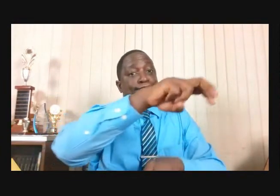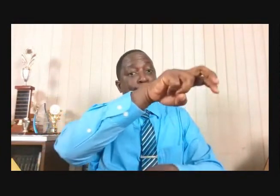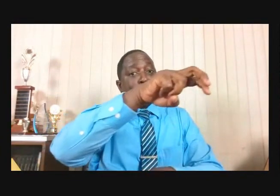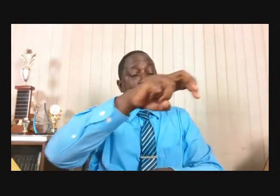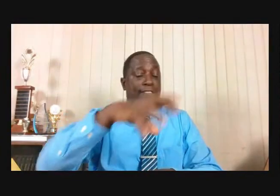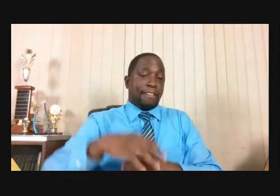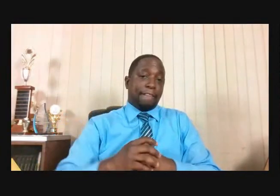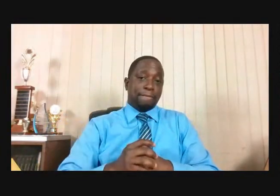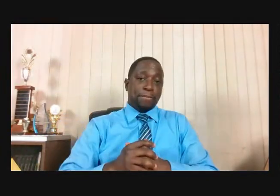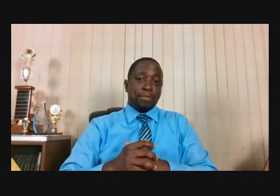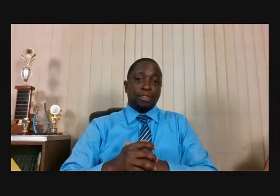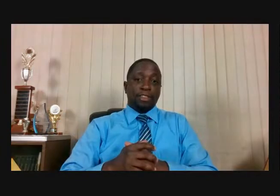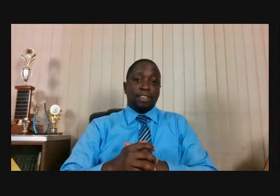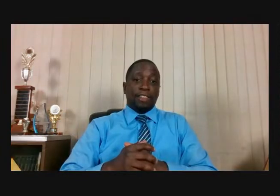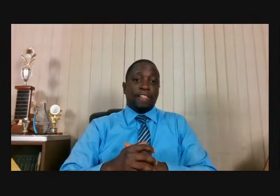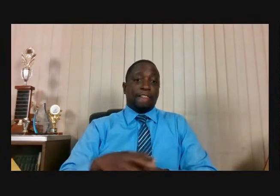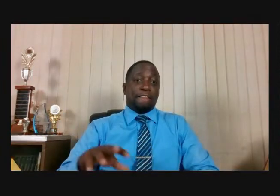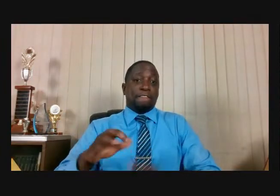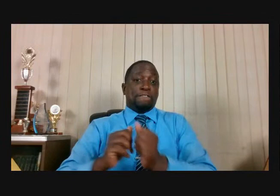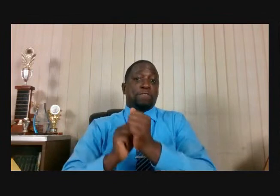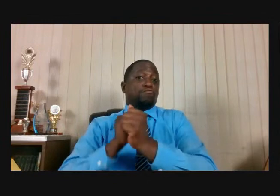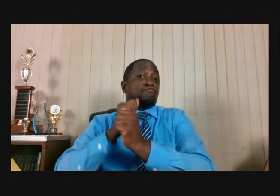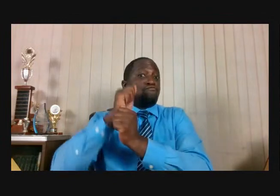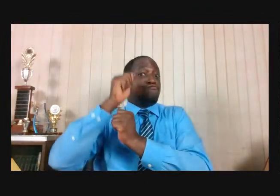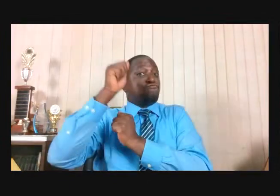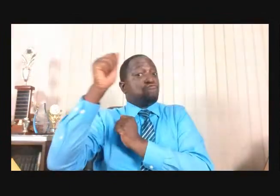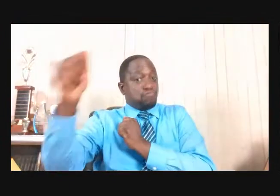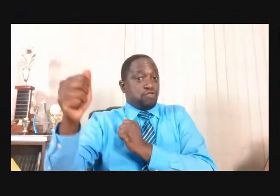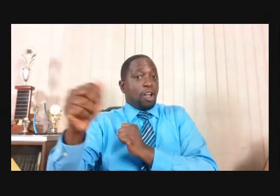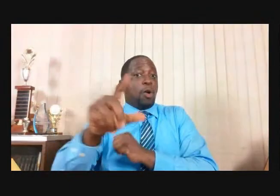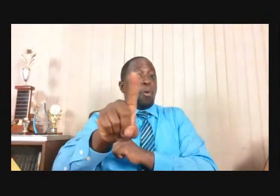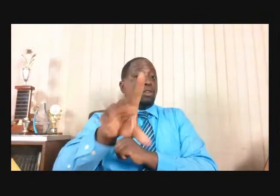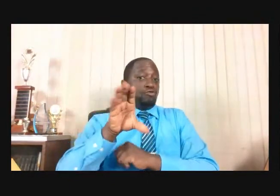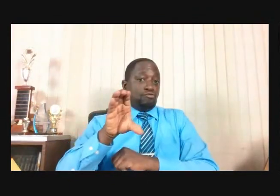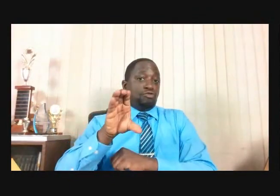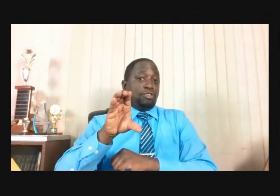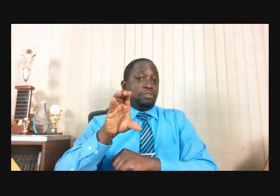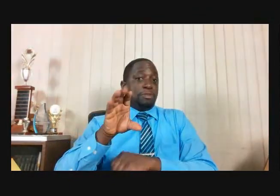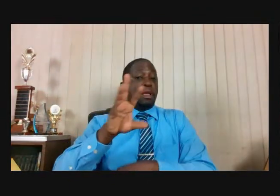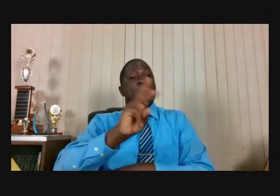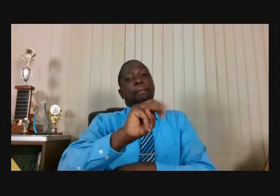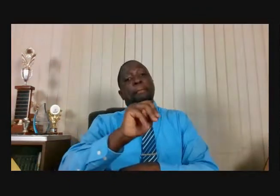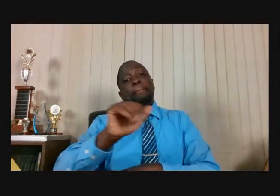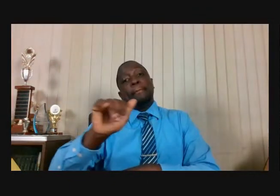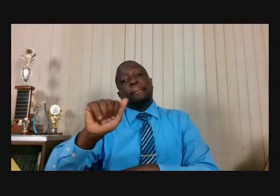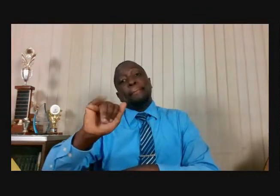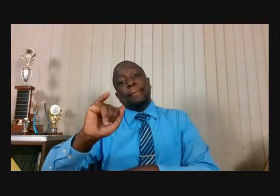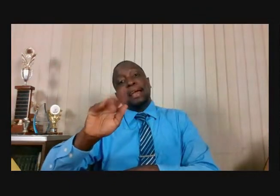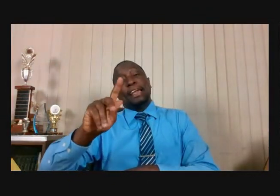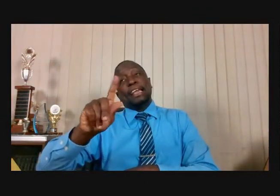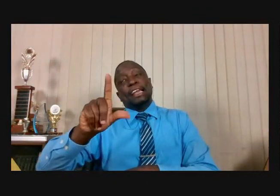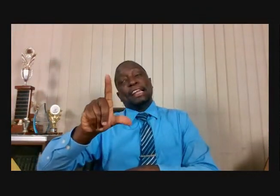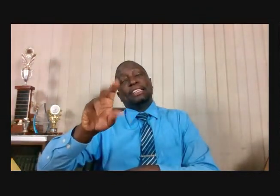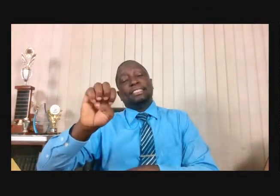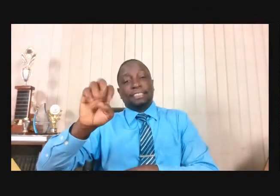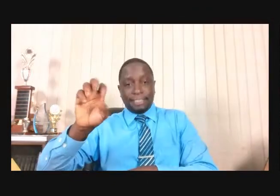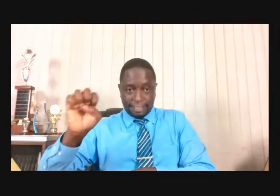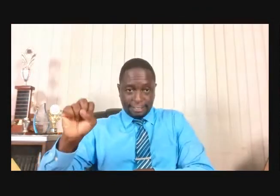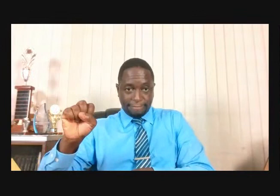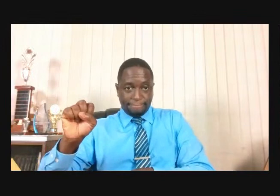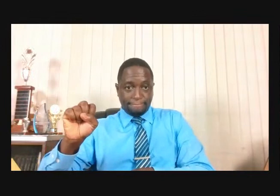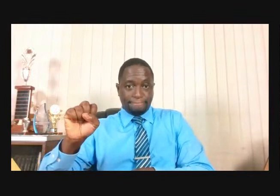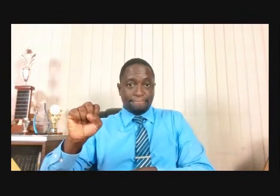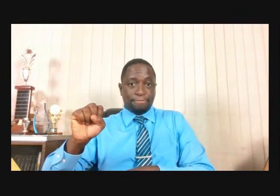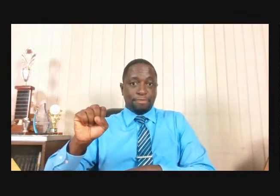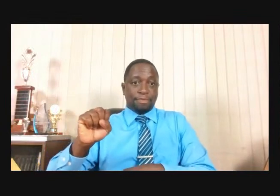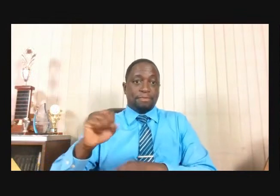100 Miles From Jezreel To Beersheba It Would Take You Five To Ten